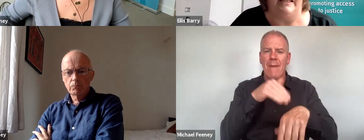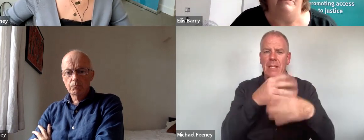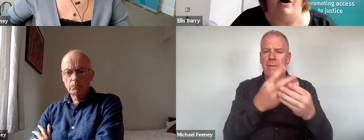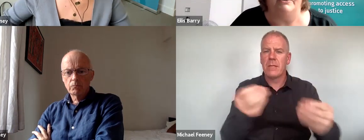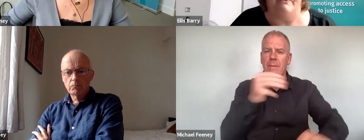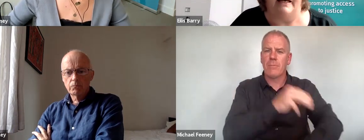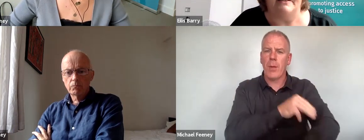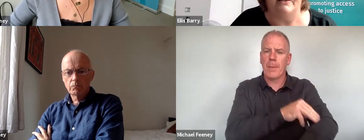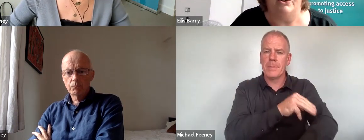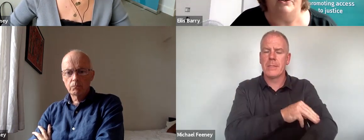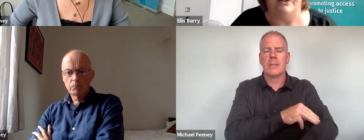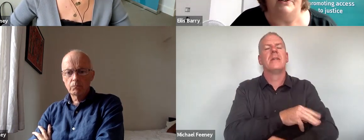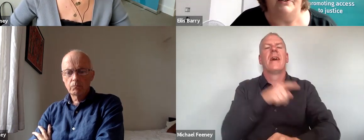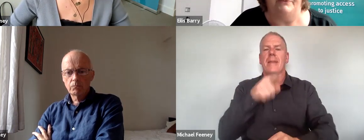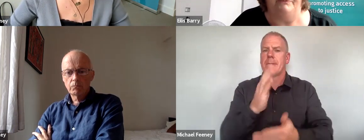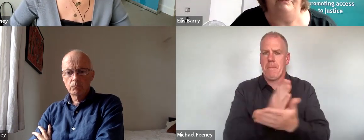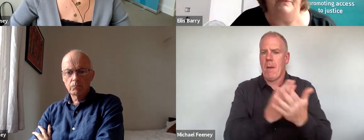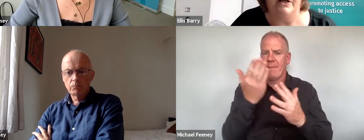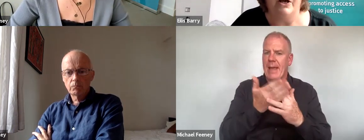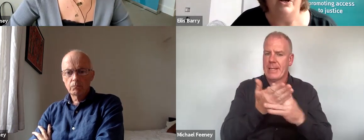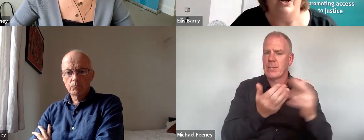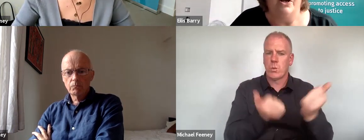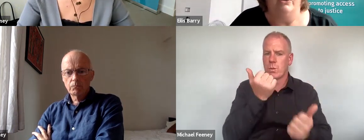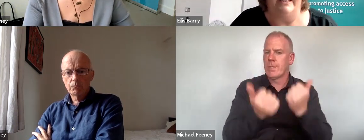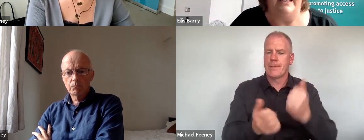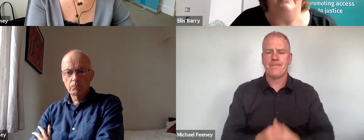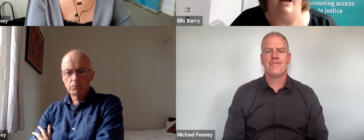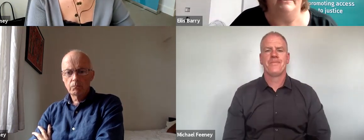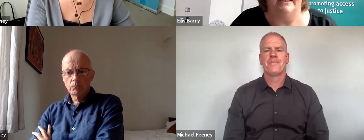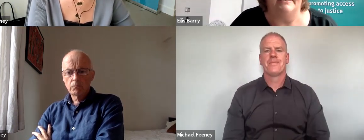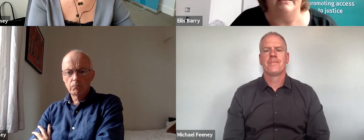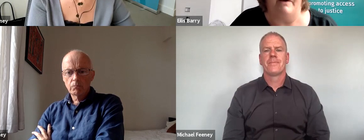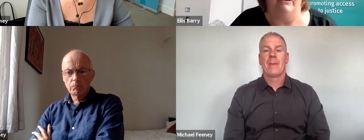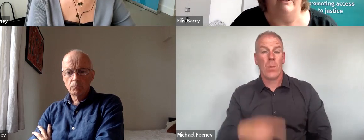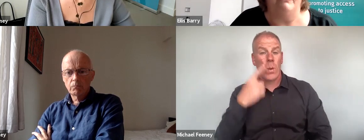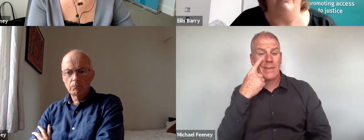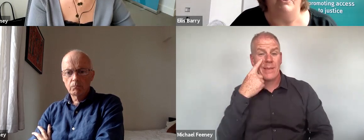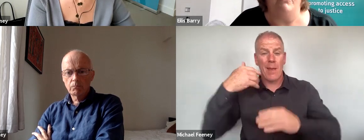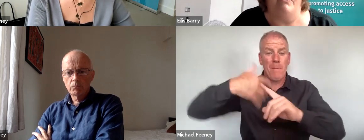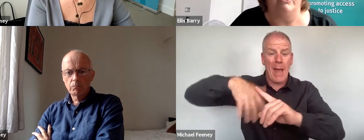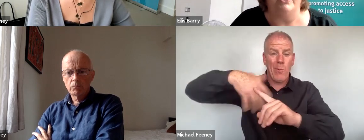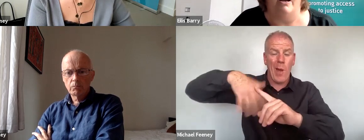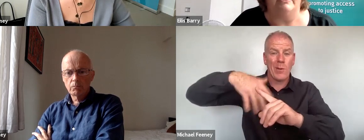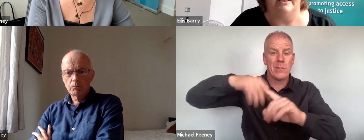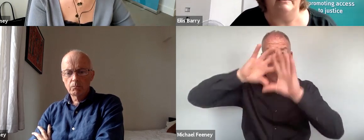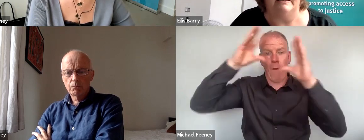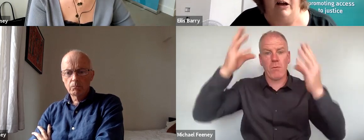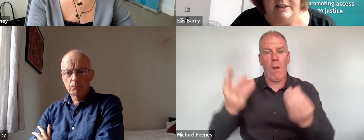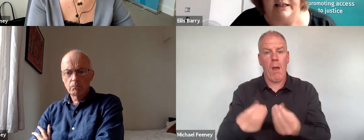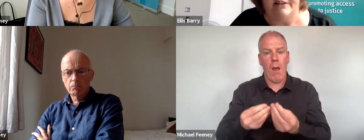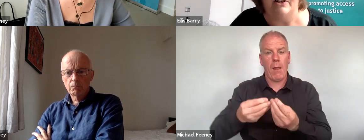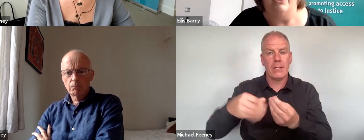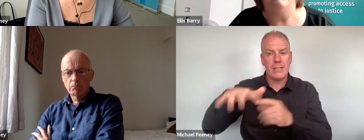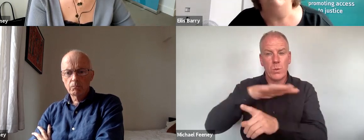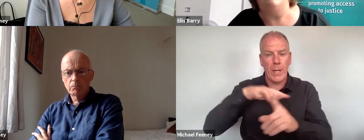which is a key part of access to justice. Looking at the context and the background from an overarching context,